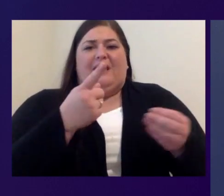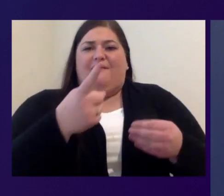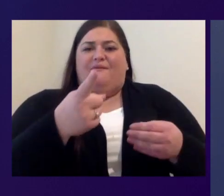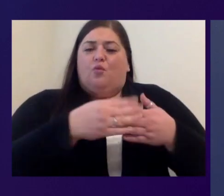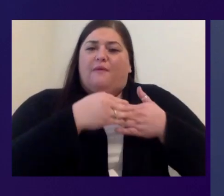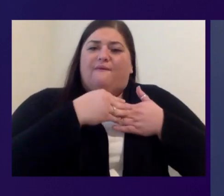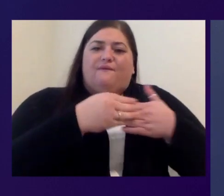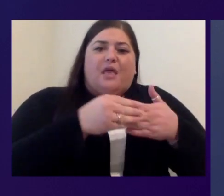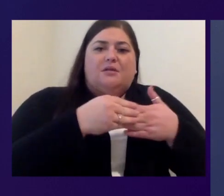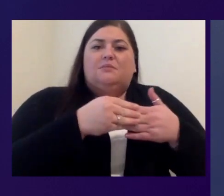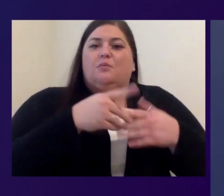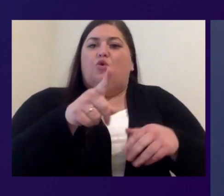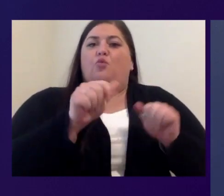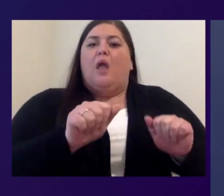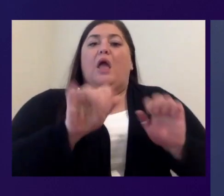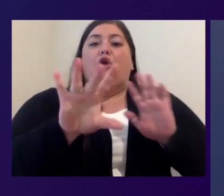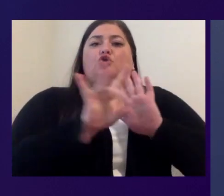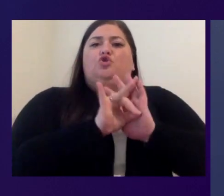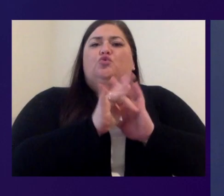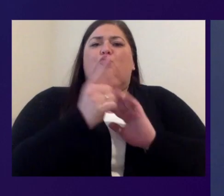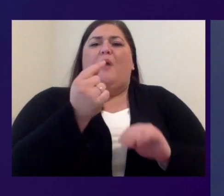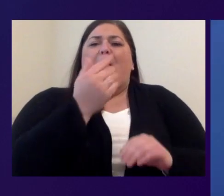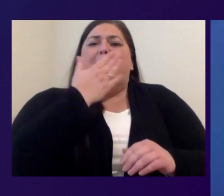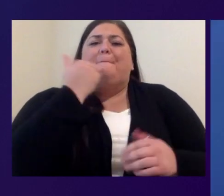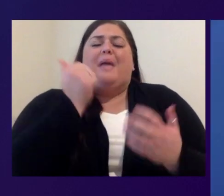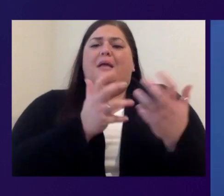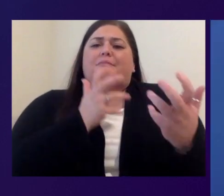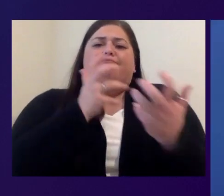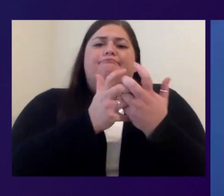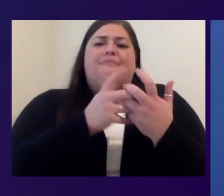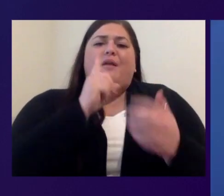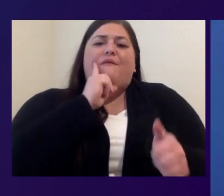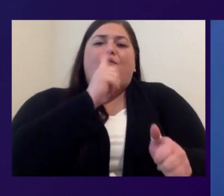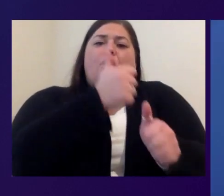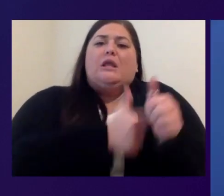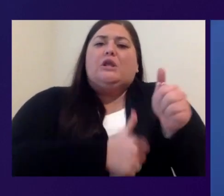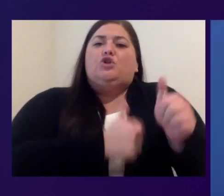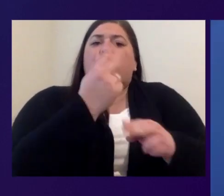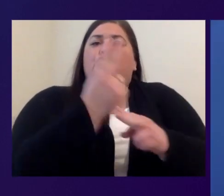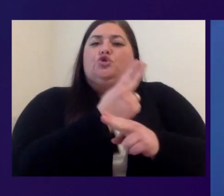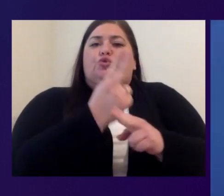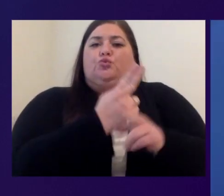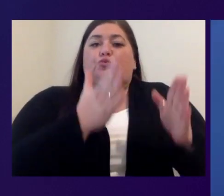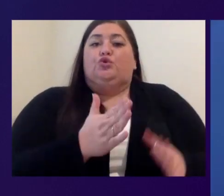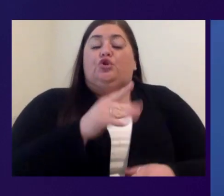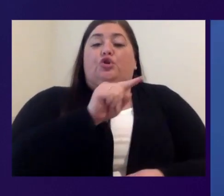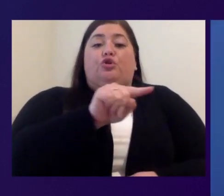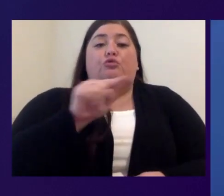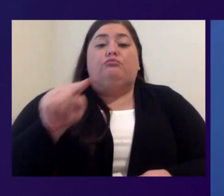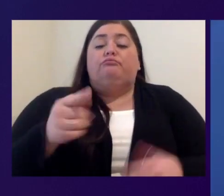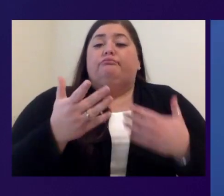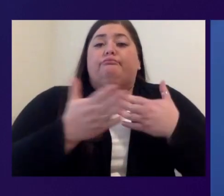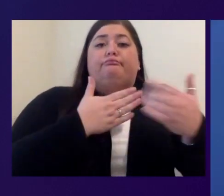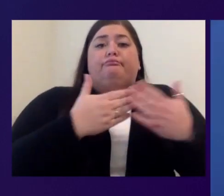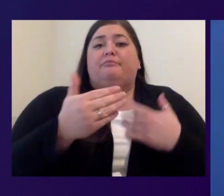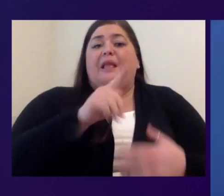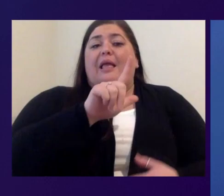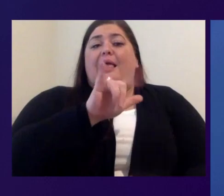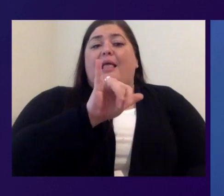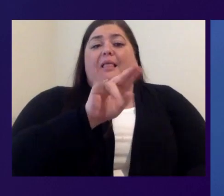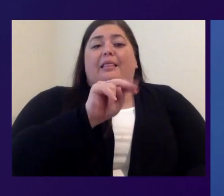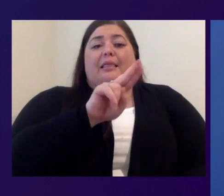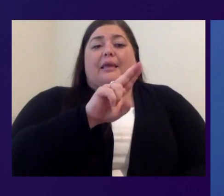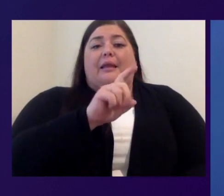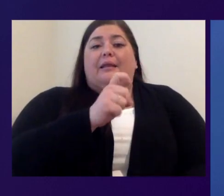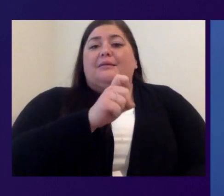choose the best operating system for each user. Whether you're talking about Windows or Linux OS, we